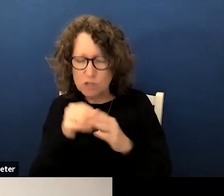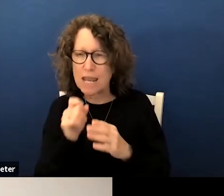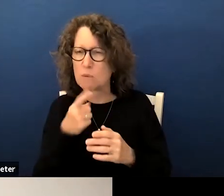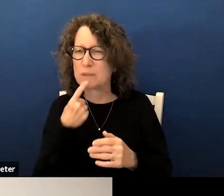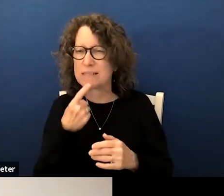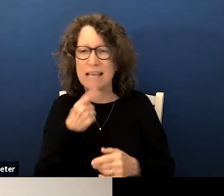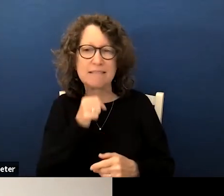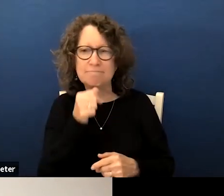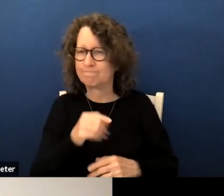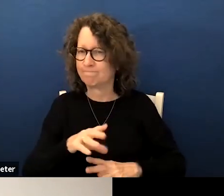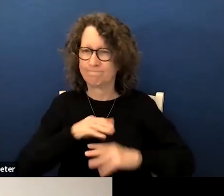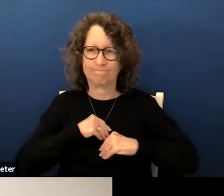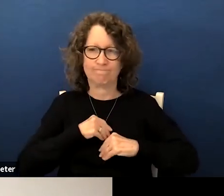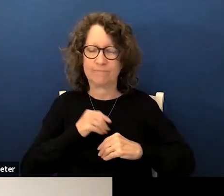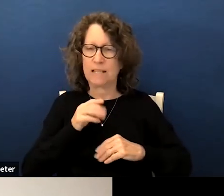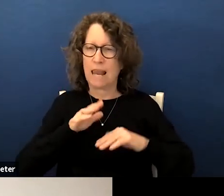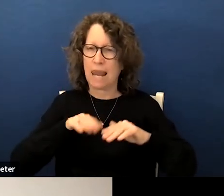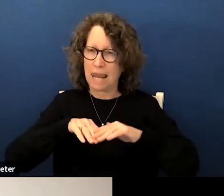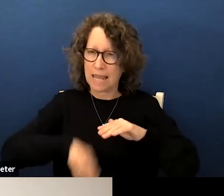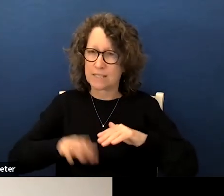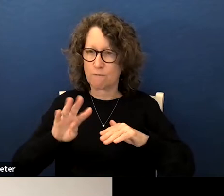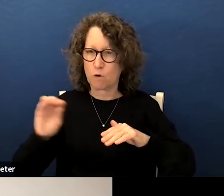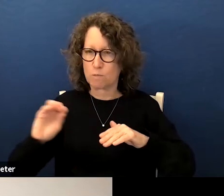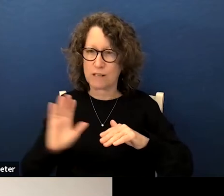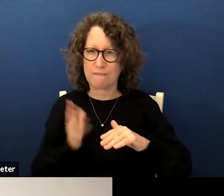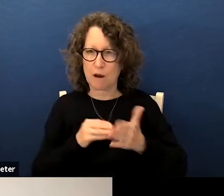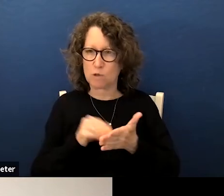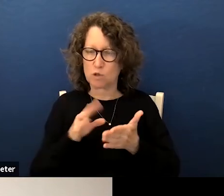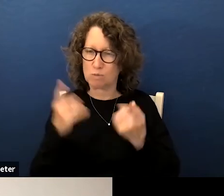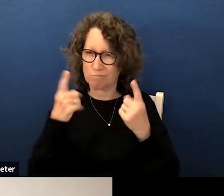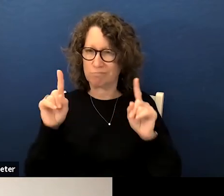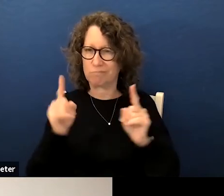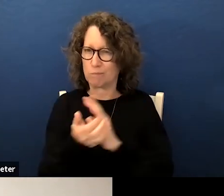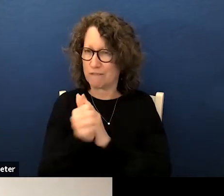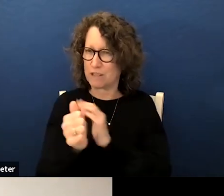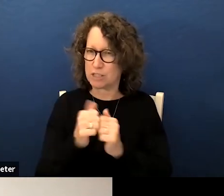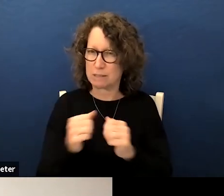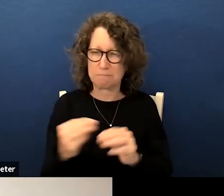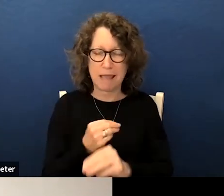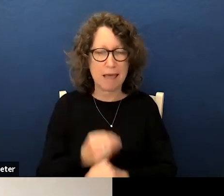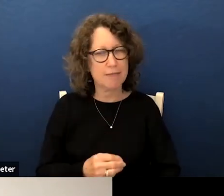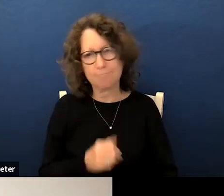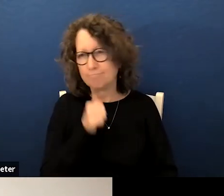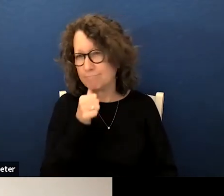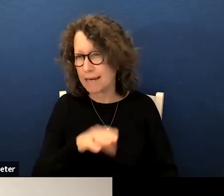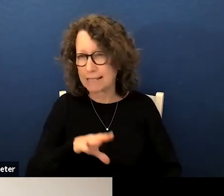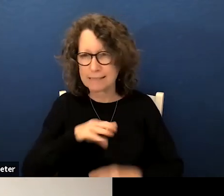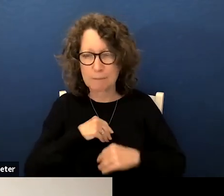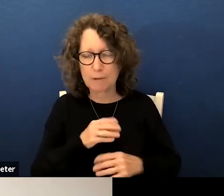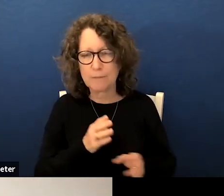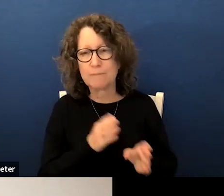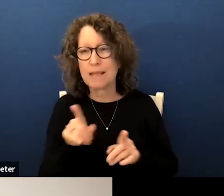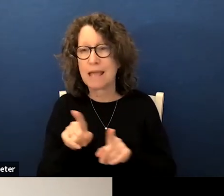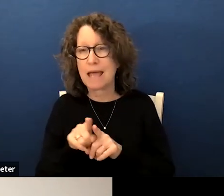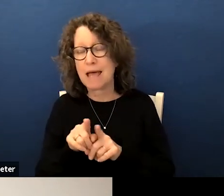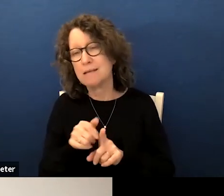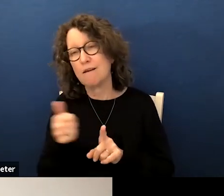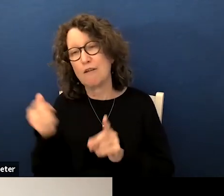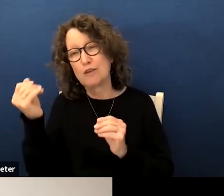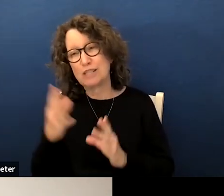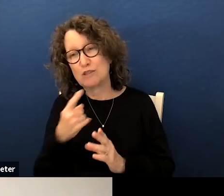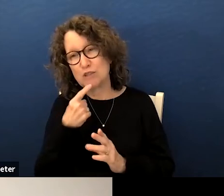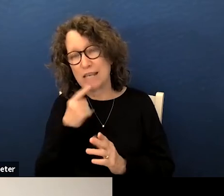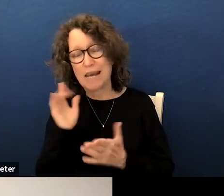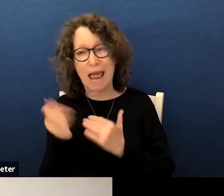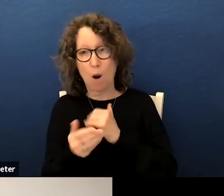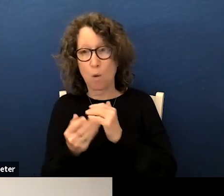unacceptable that fewer than 40% of our students are achieving proficiency in math as miss Escobedo said this is our